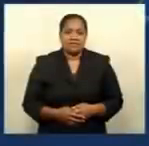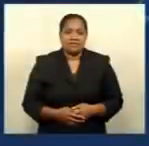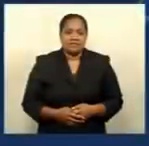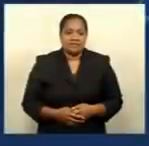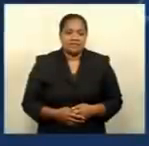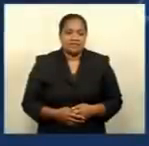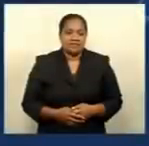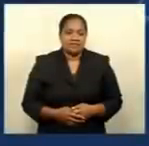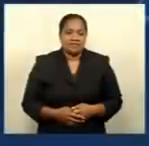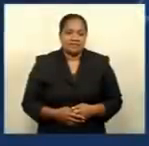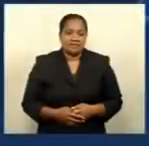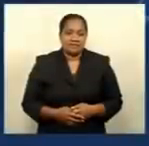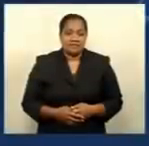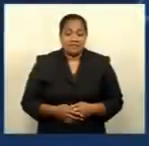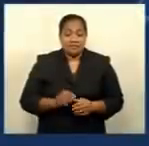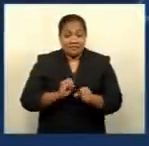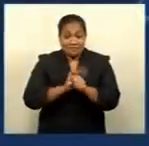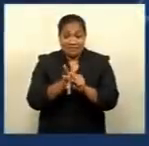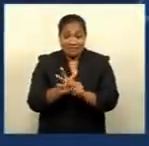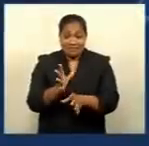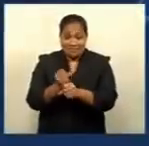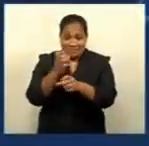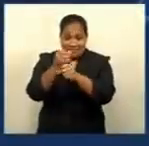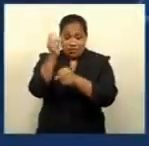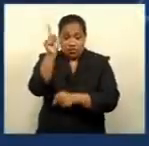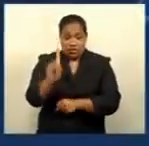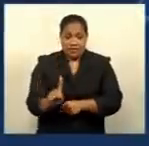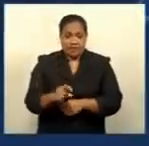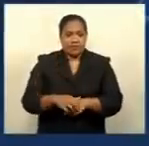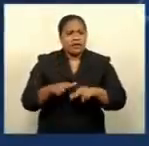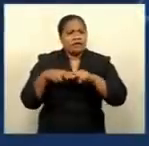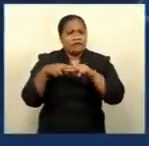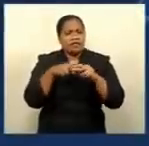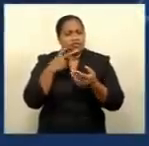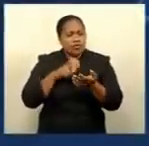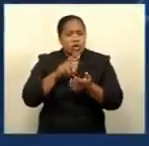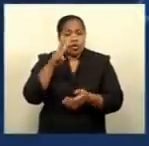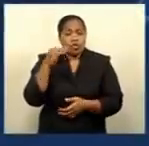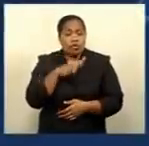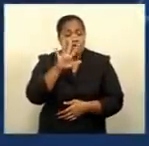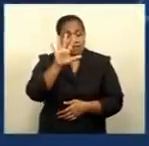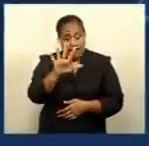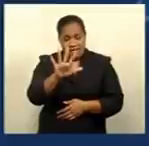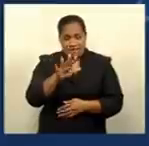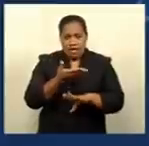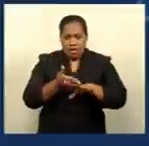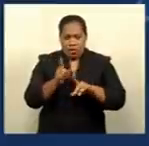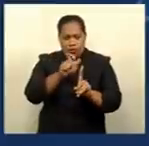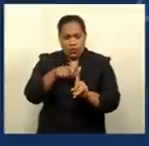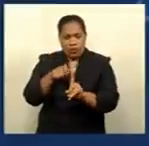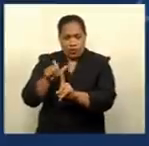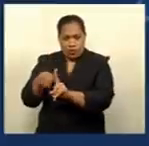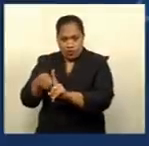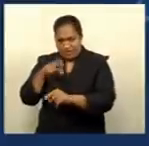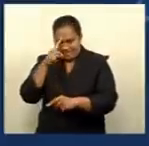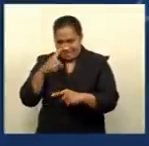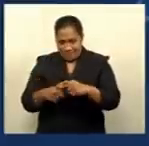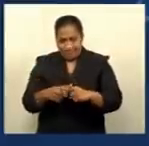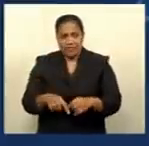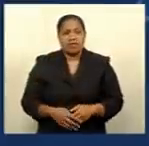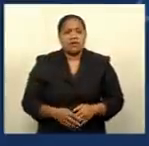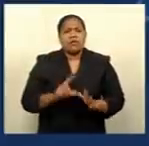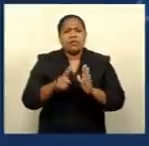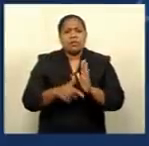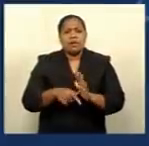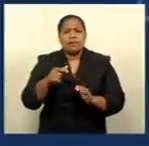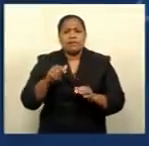And to our latest COVID-19 update for today, Fiji recorded 205 new COVID-19 infections for the period